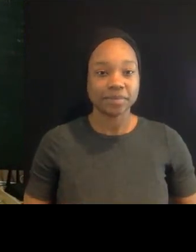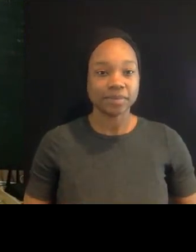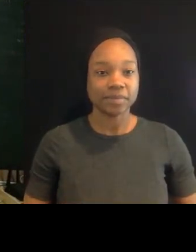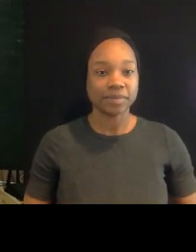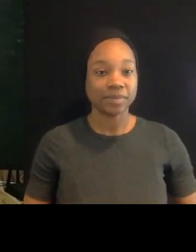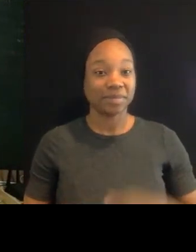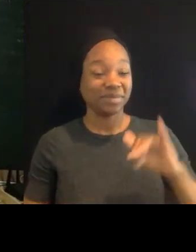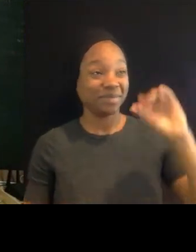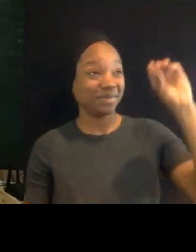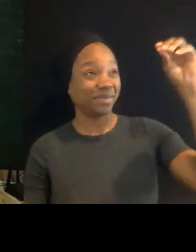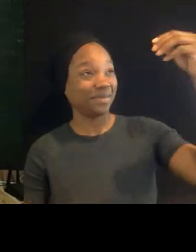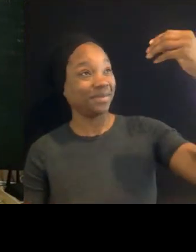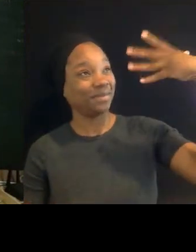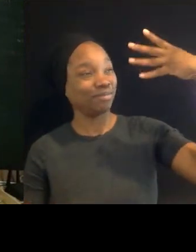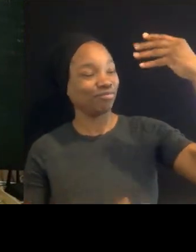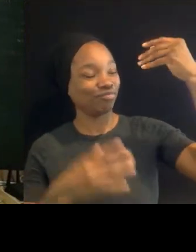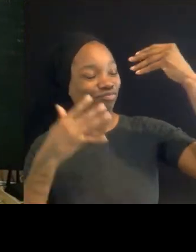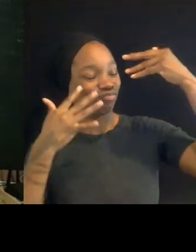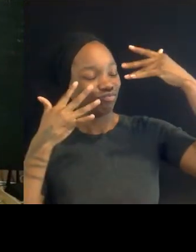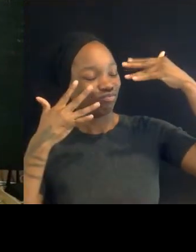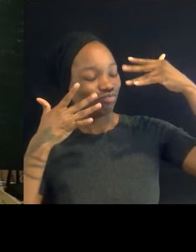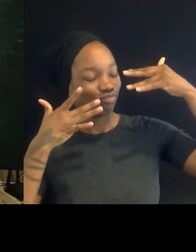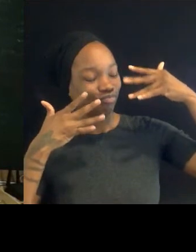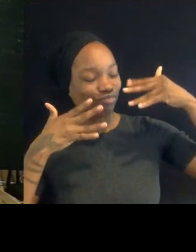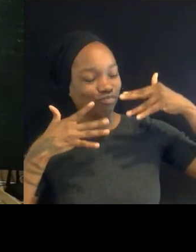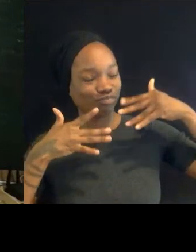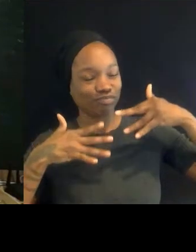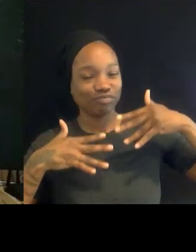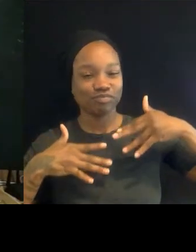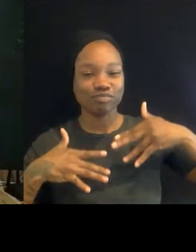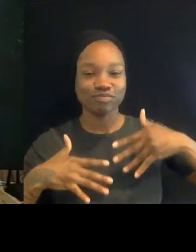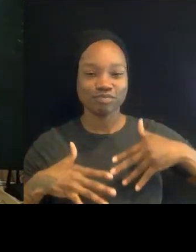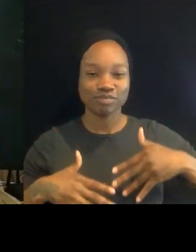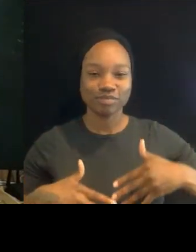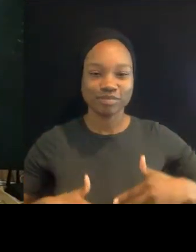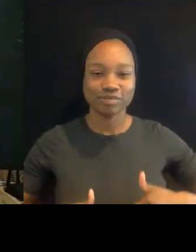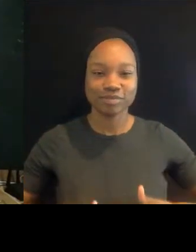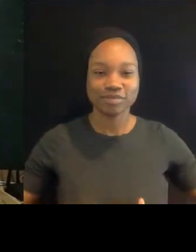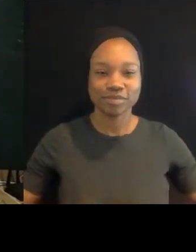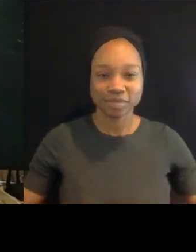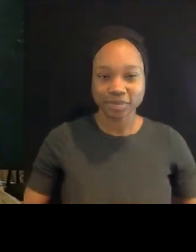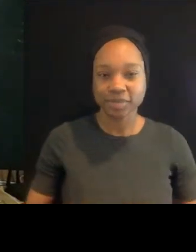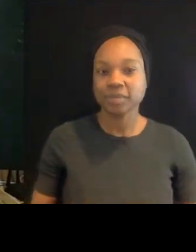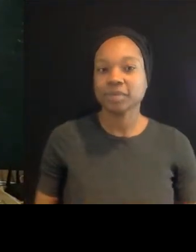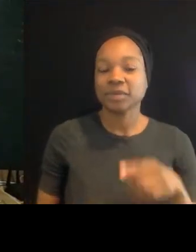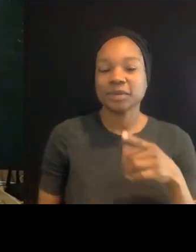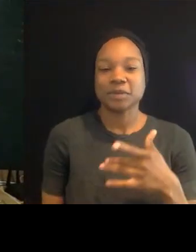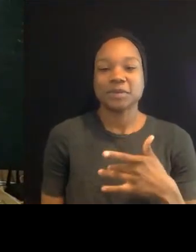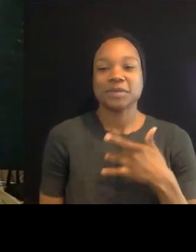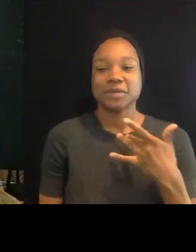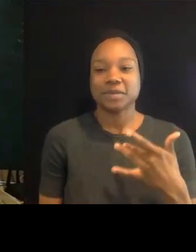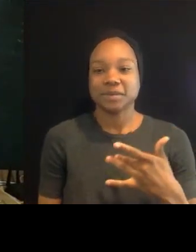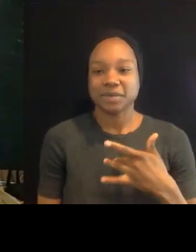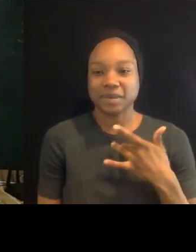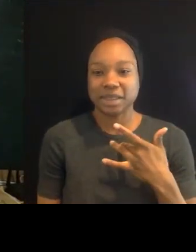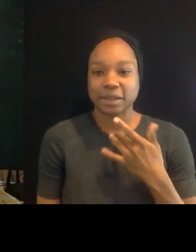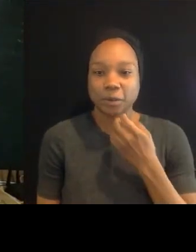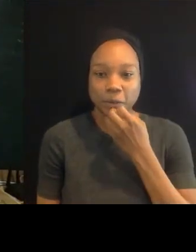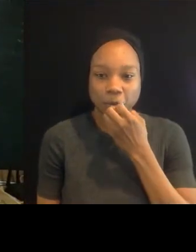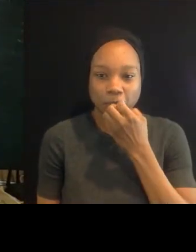permeate every inch of you, you feel it warm your face,